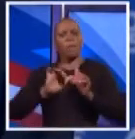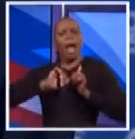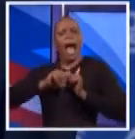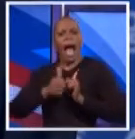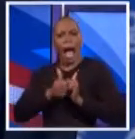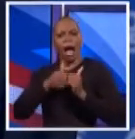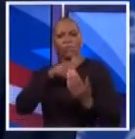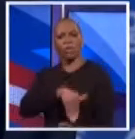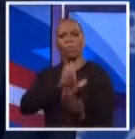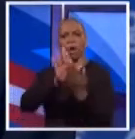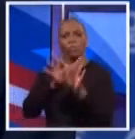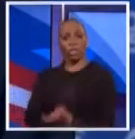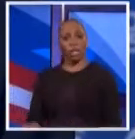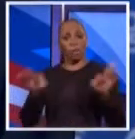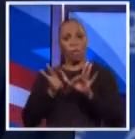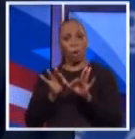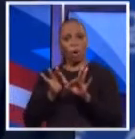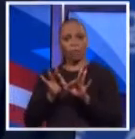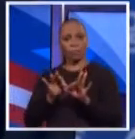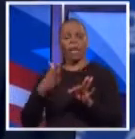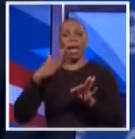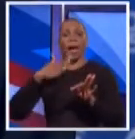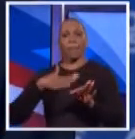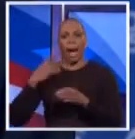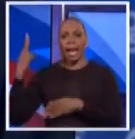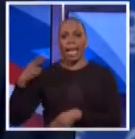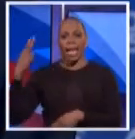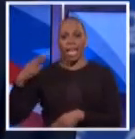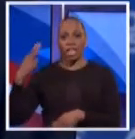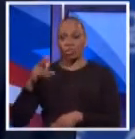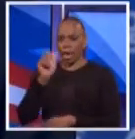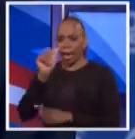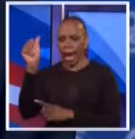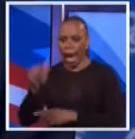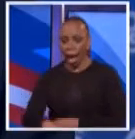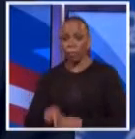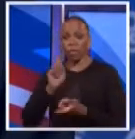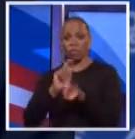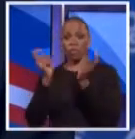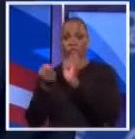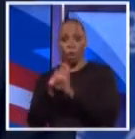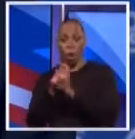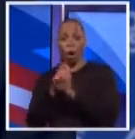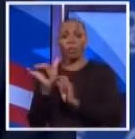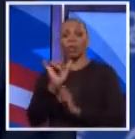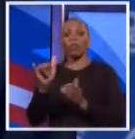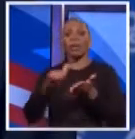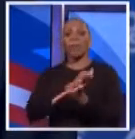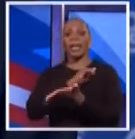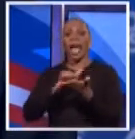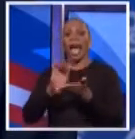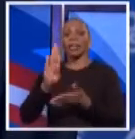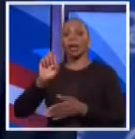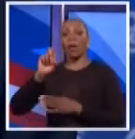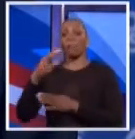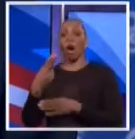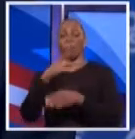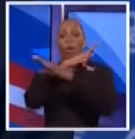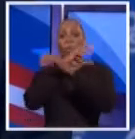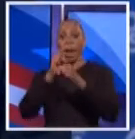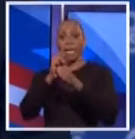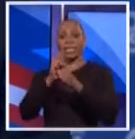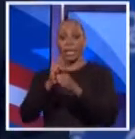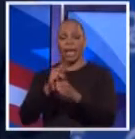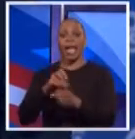important. I have a record of reform in Albany. I have a record of reform as Manhattan Borough President. I've been a transparent elected official.